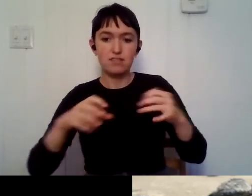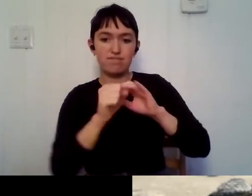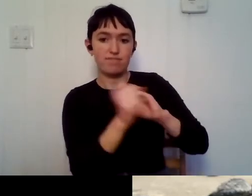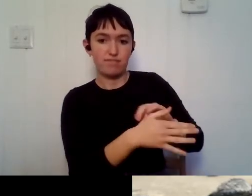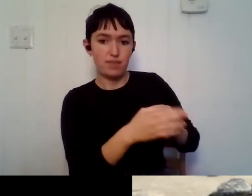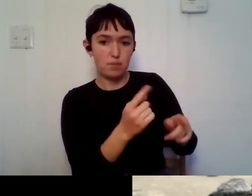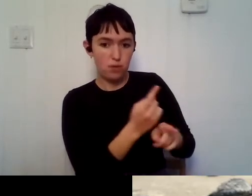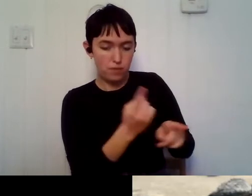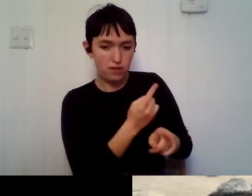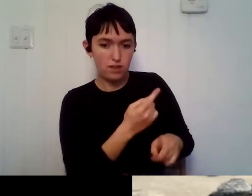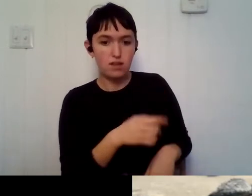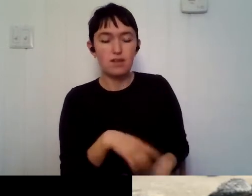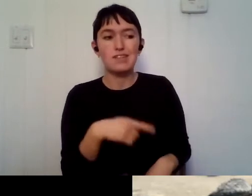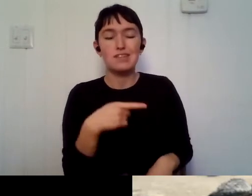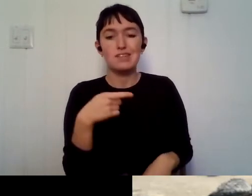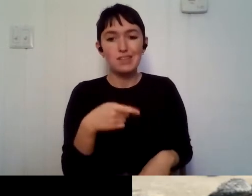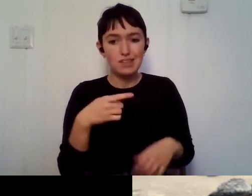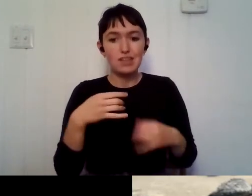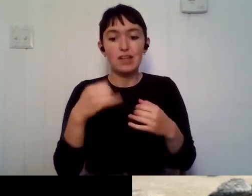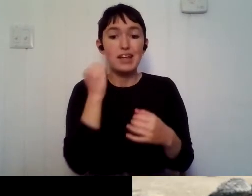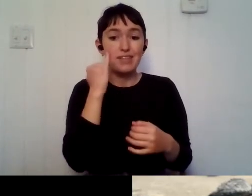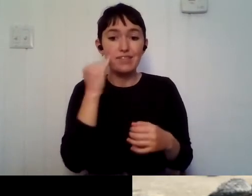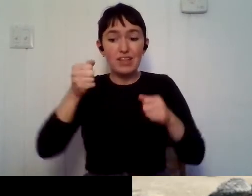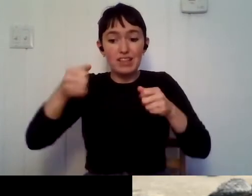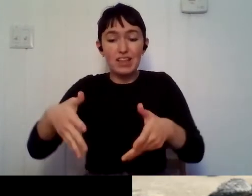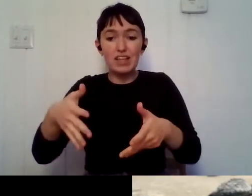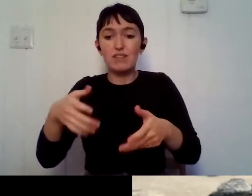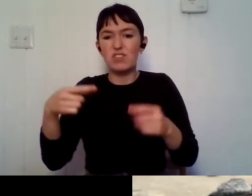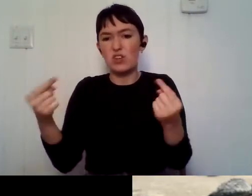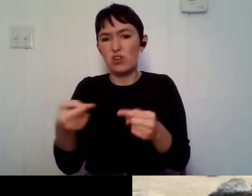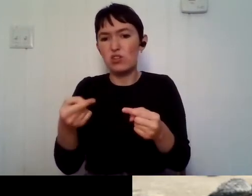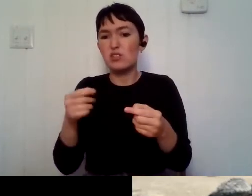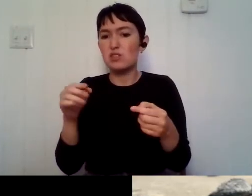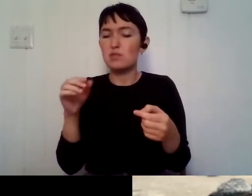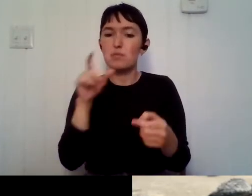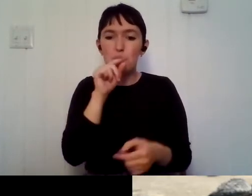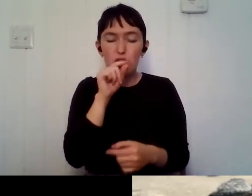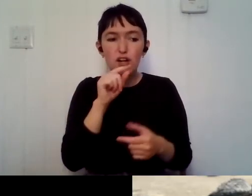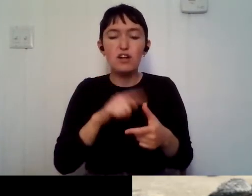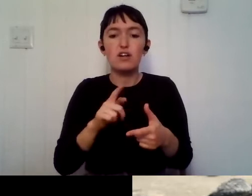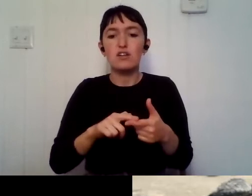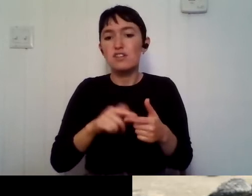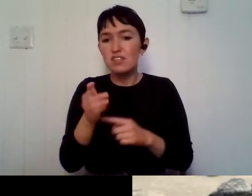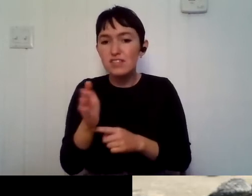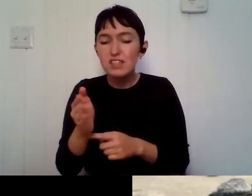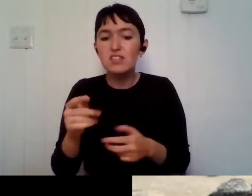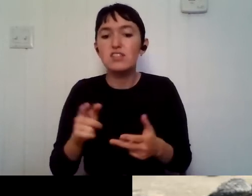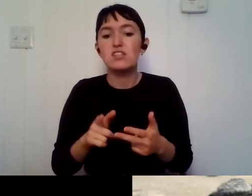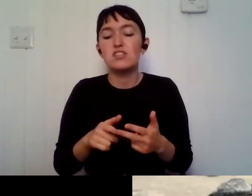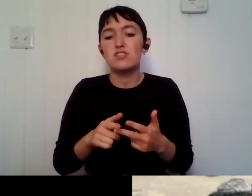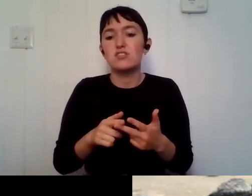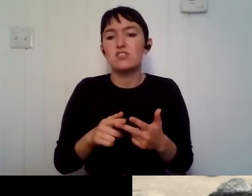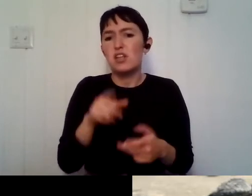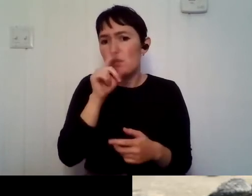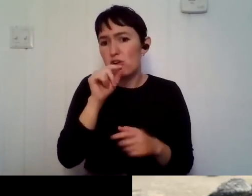aquatic animals, but also, um, animals like birds who can get entangled in it, or even ingest it, um,